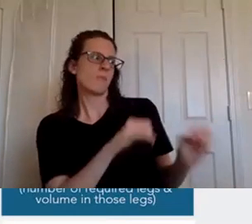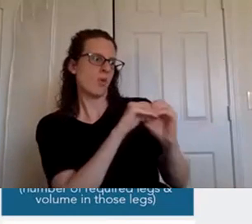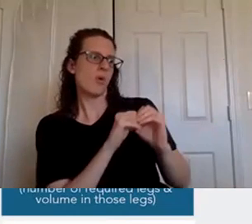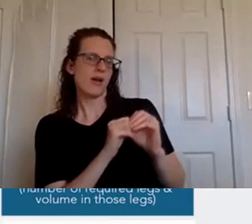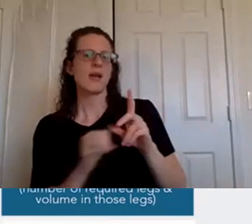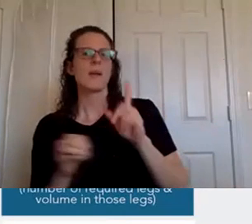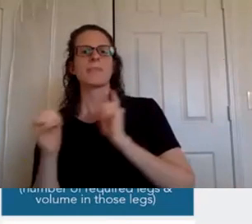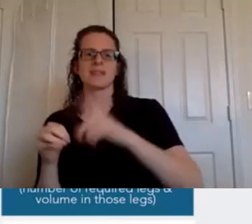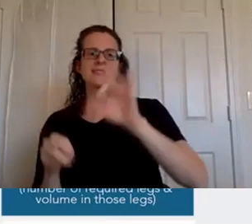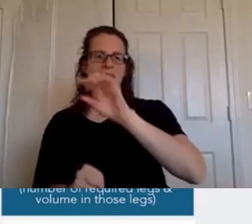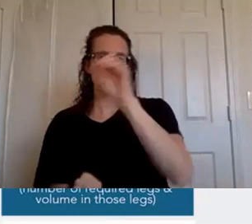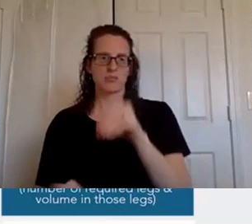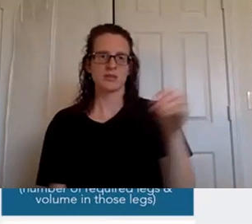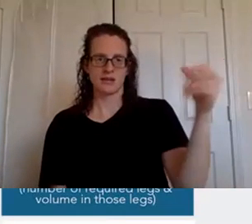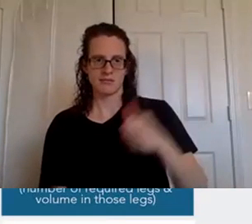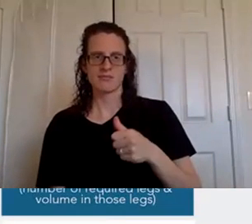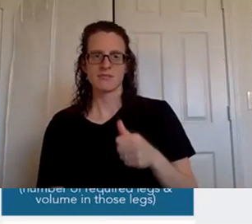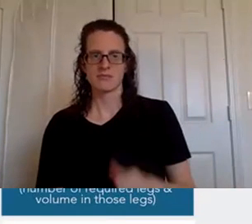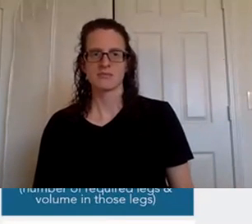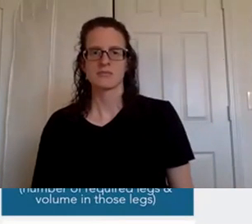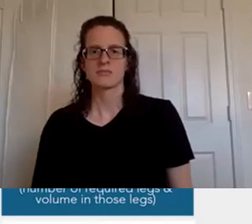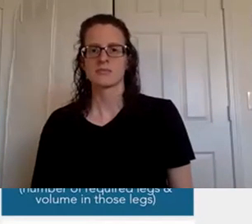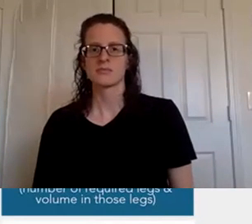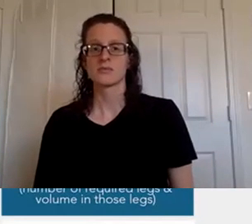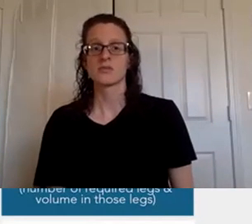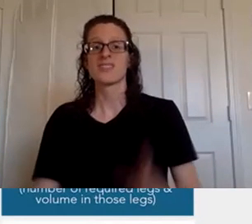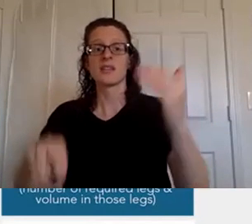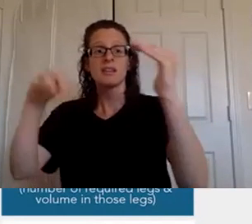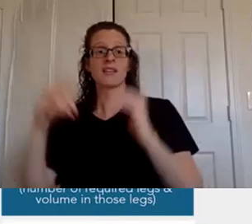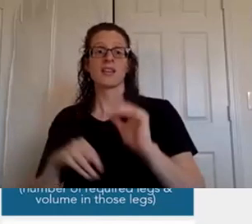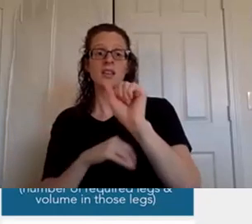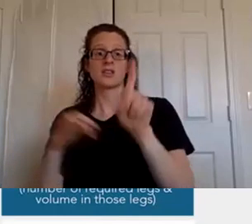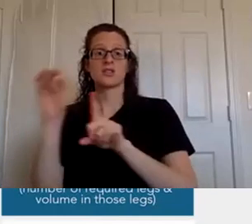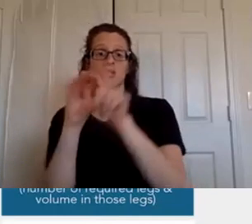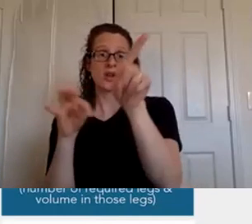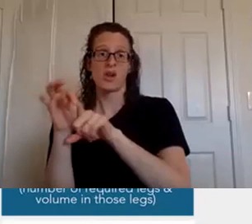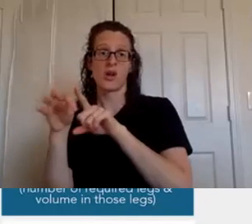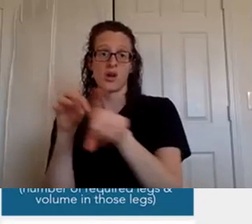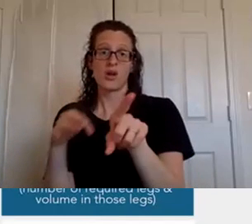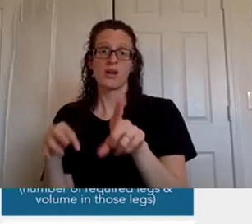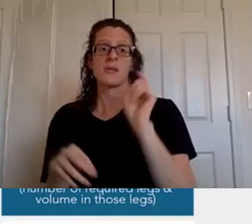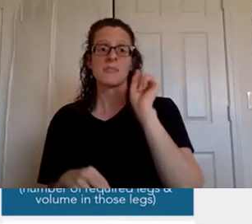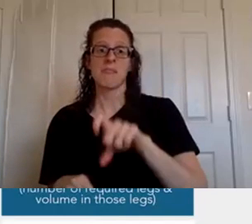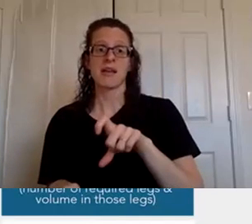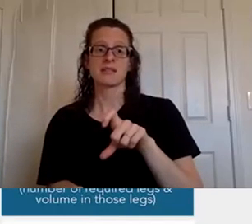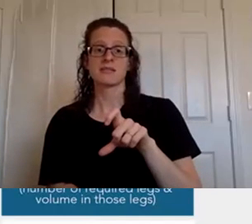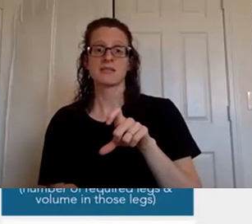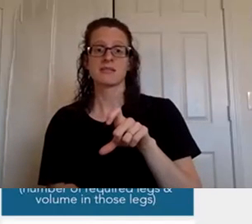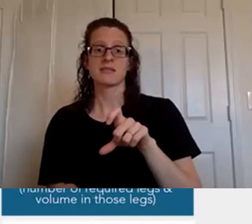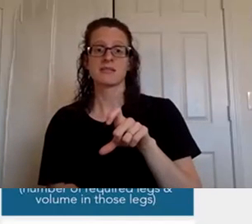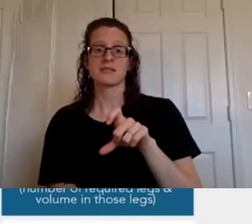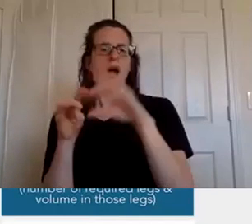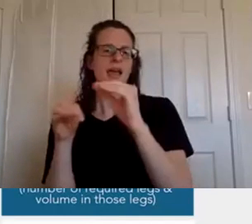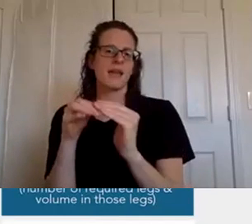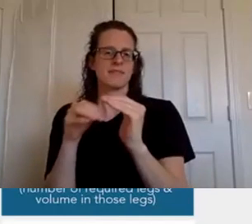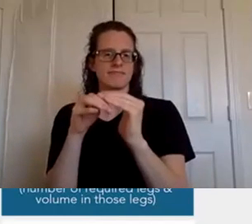percent off of that um to hit the rank of star you have to have a star and above all of those